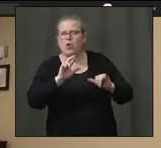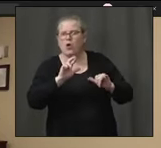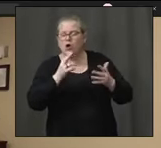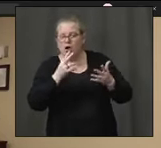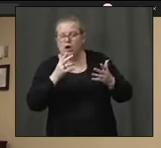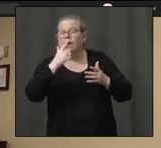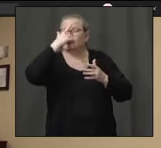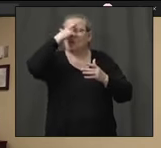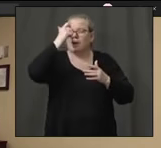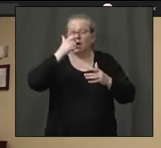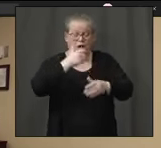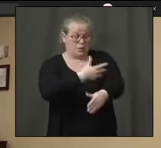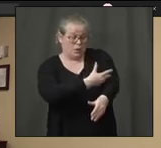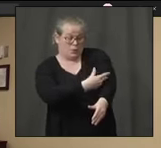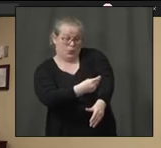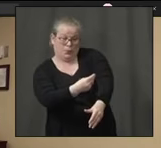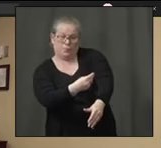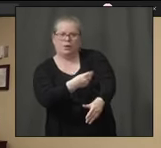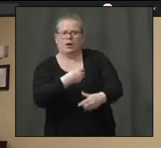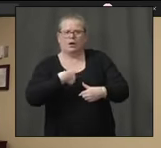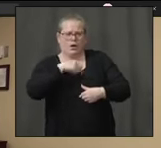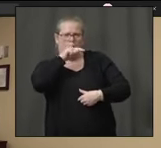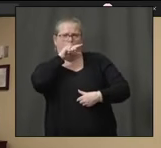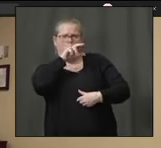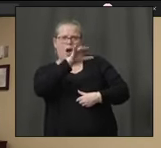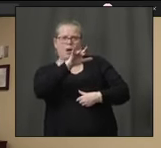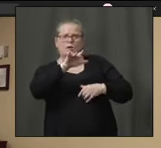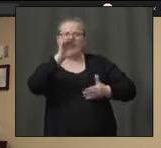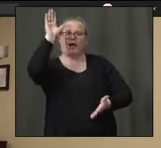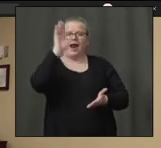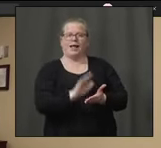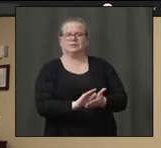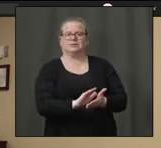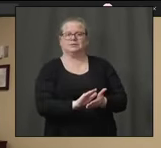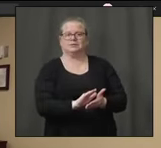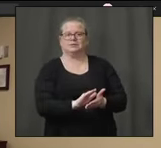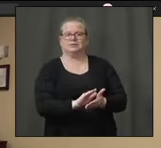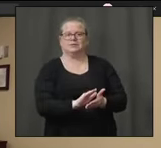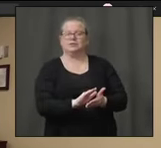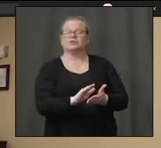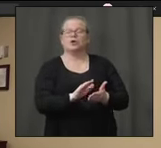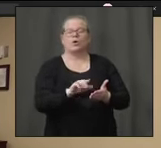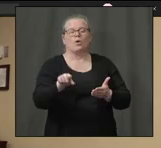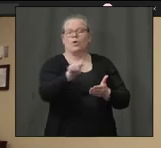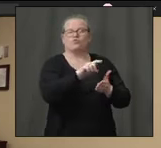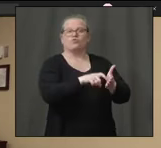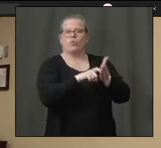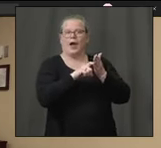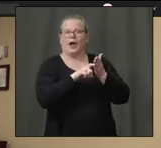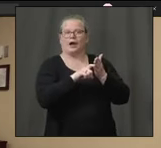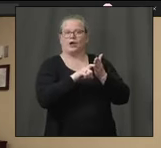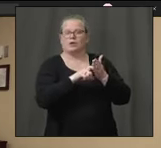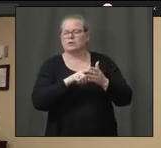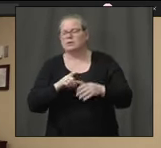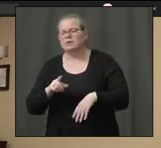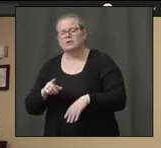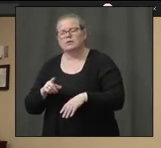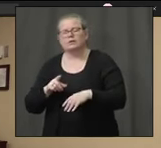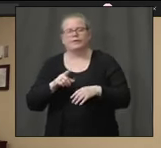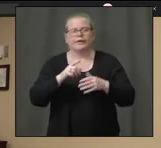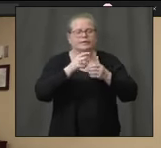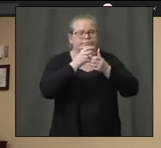aerosolized virus during that, so that the degree of protection is not as robust. Is that a finger prick or is that more extensive